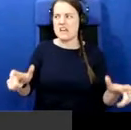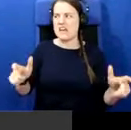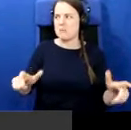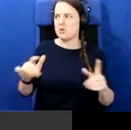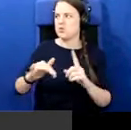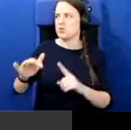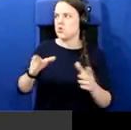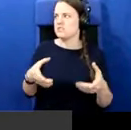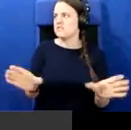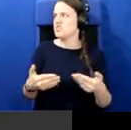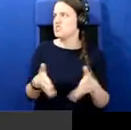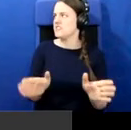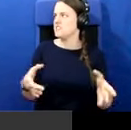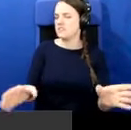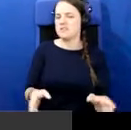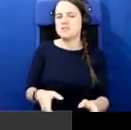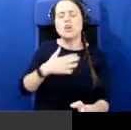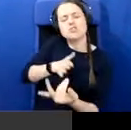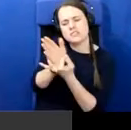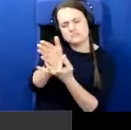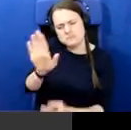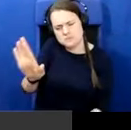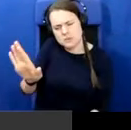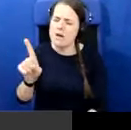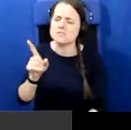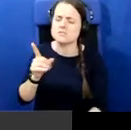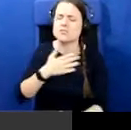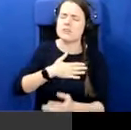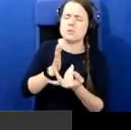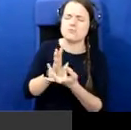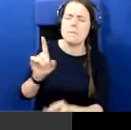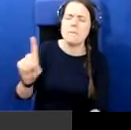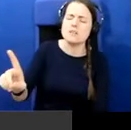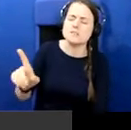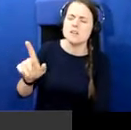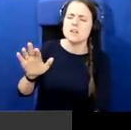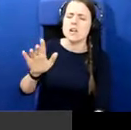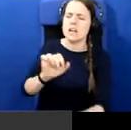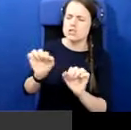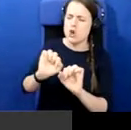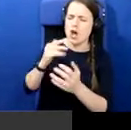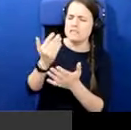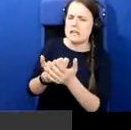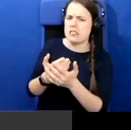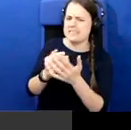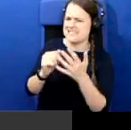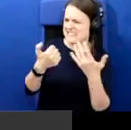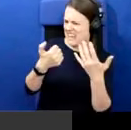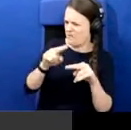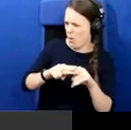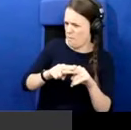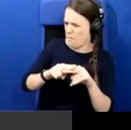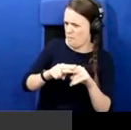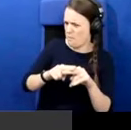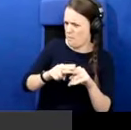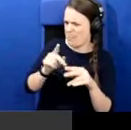doing anything. but as far as, as far, sorry to cut across you, but as far as I'm aware, you know, it's not until sixth form that Irish history comes to, I think there's a little bit of